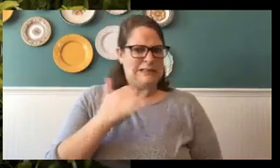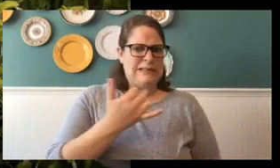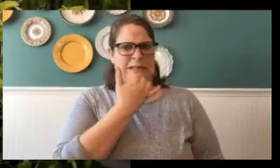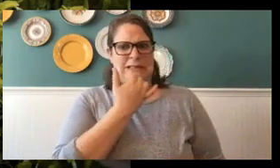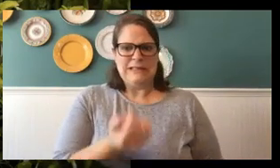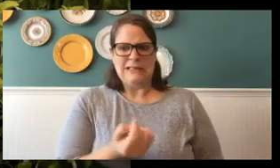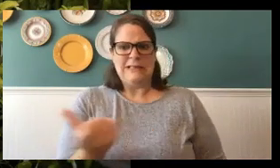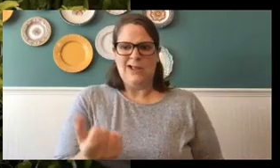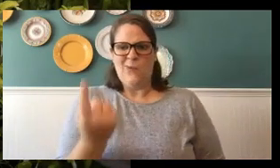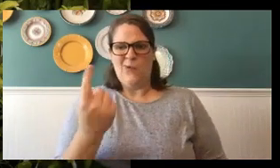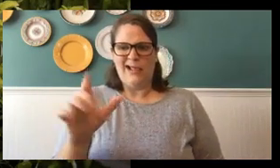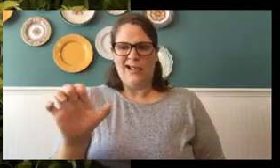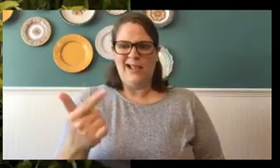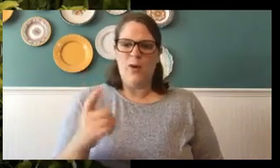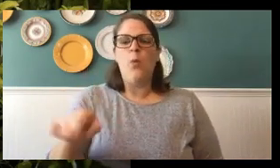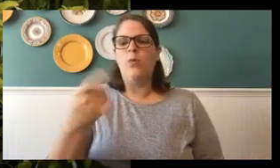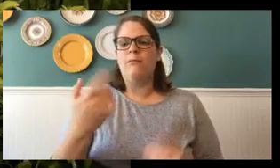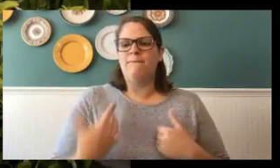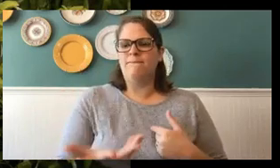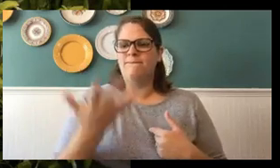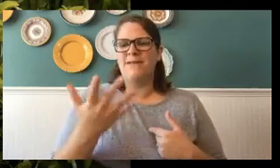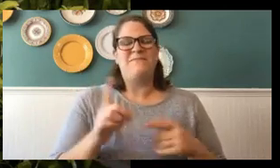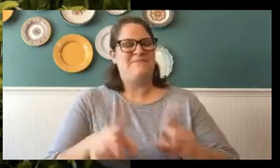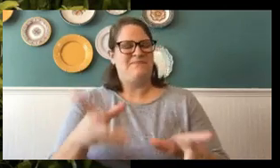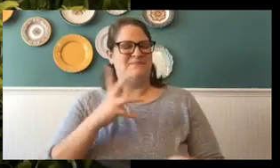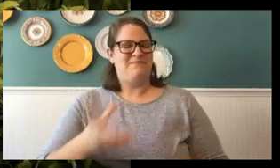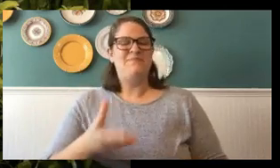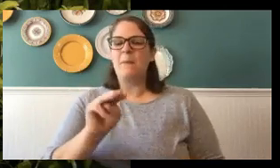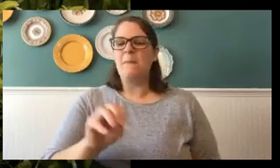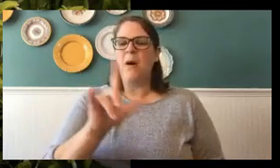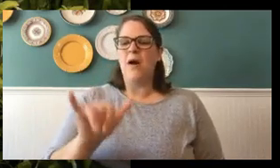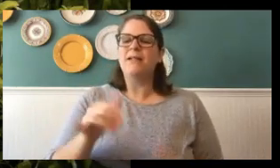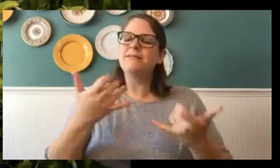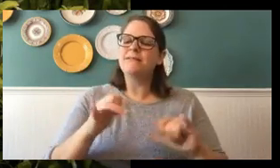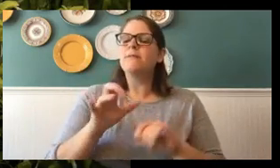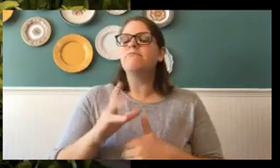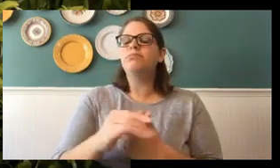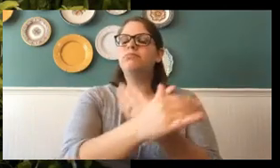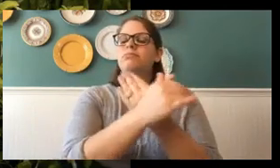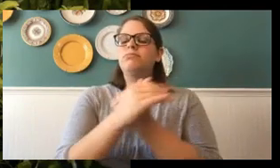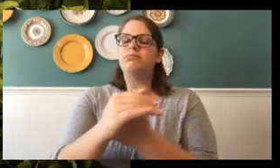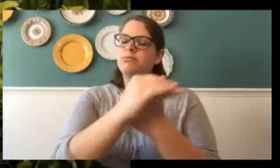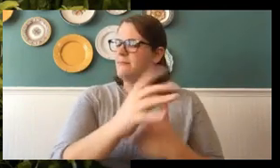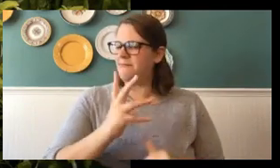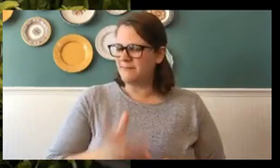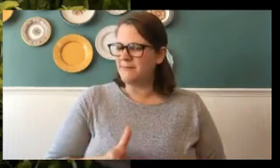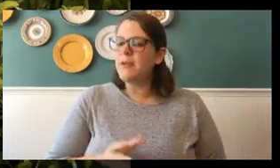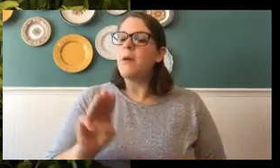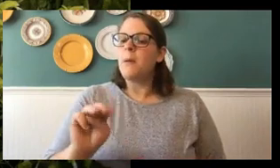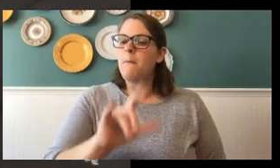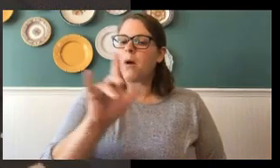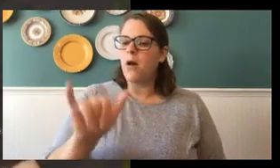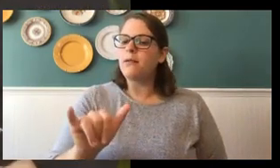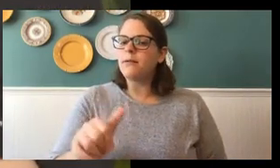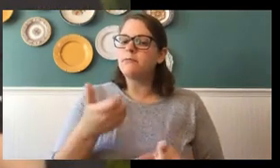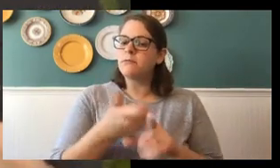legs, but that's okay. Molly still gets around just fine. But Molly is a monarch, and we will call her Molly the